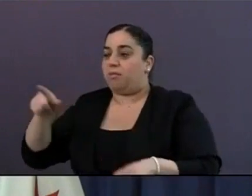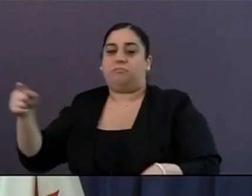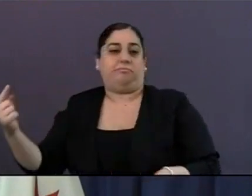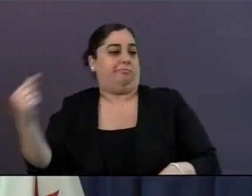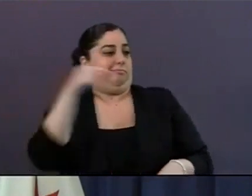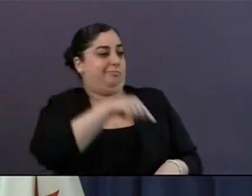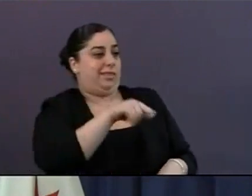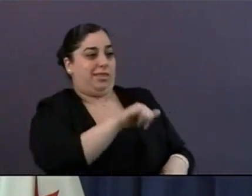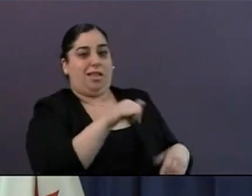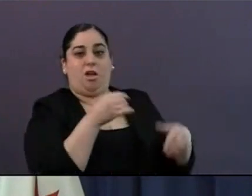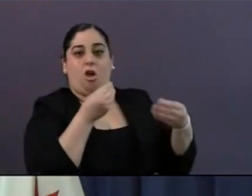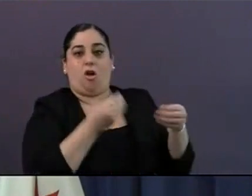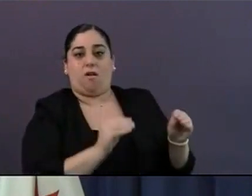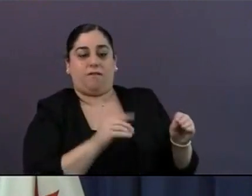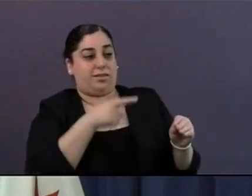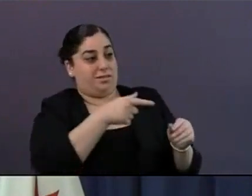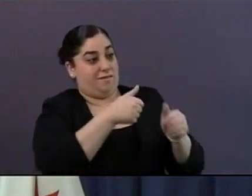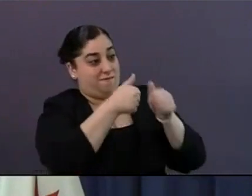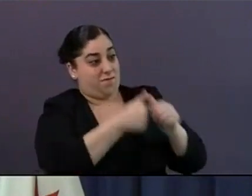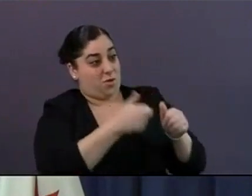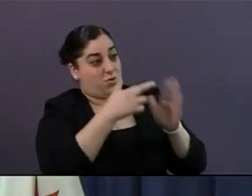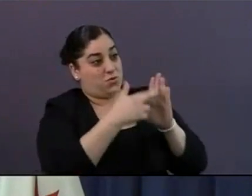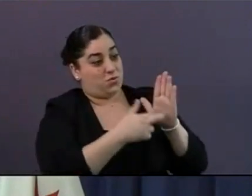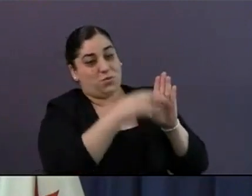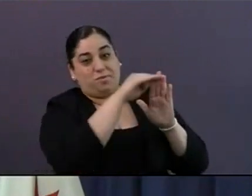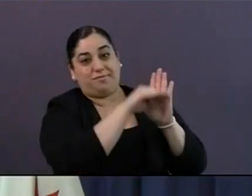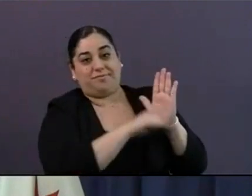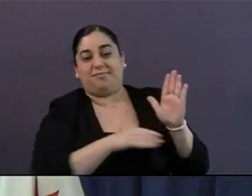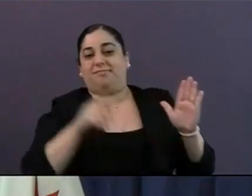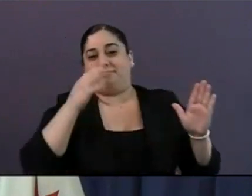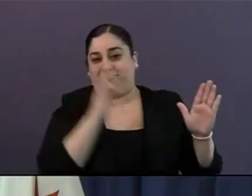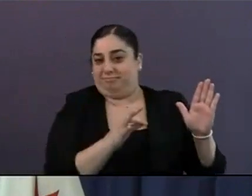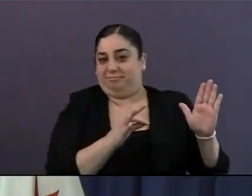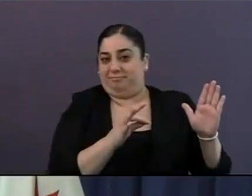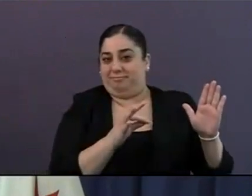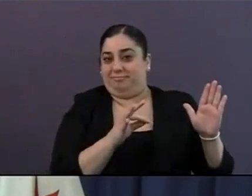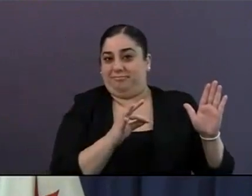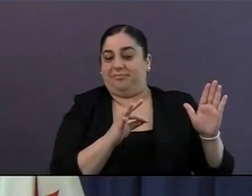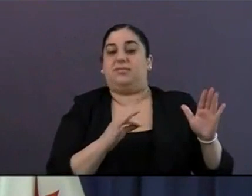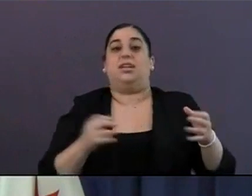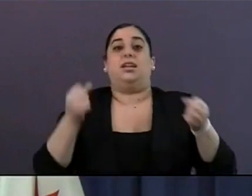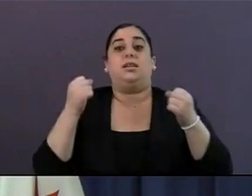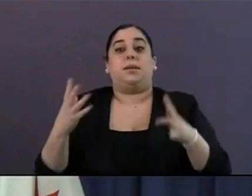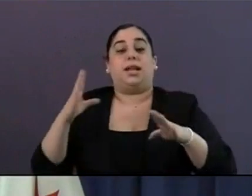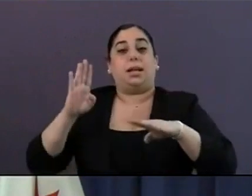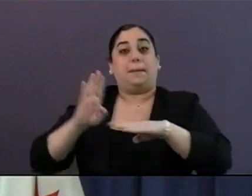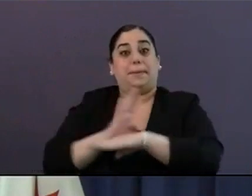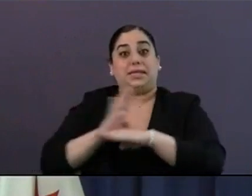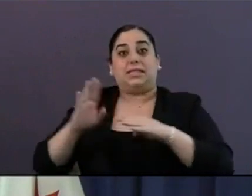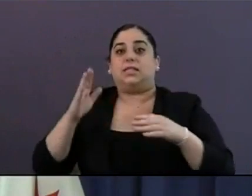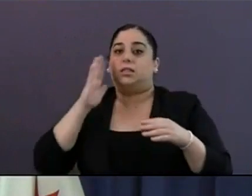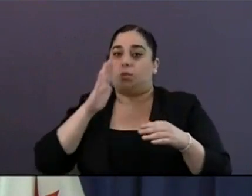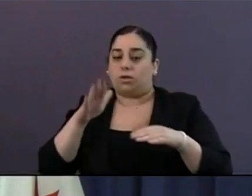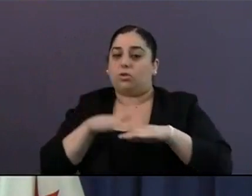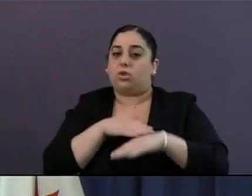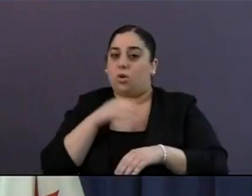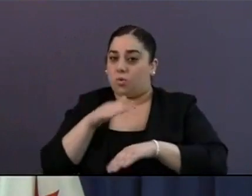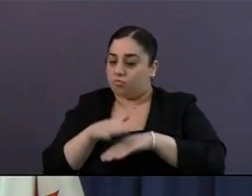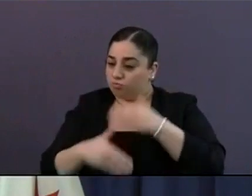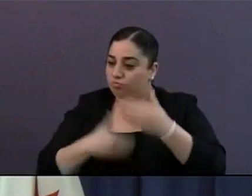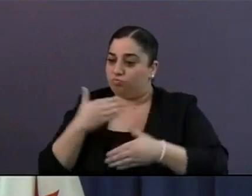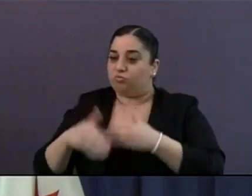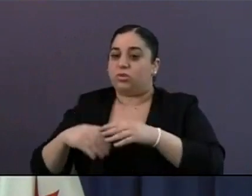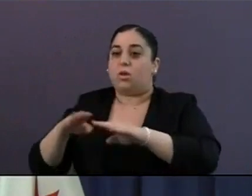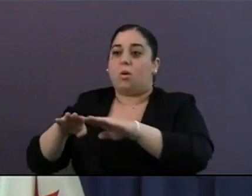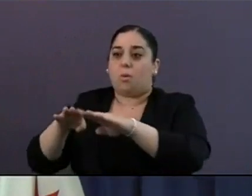workspace, people that are following the rules and are opening responsibly, we can continue and we will continue to move along